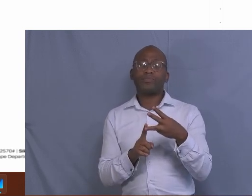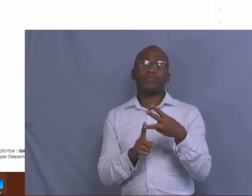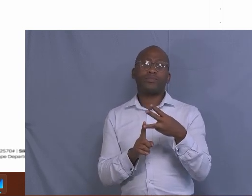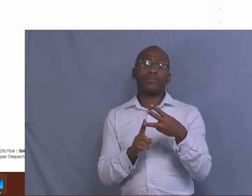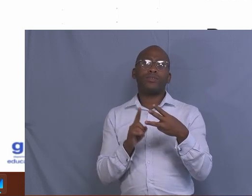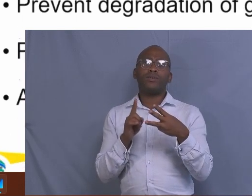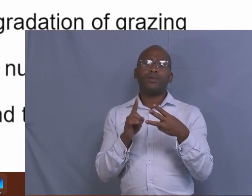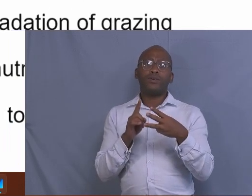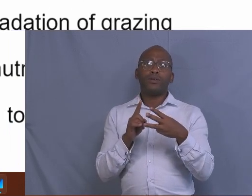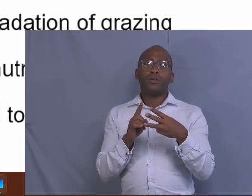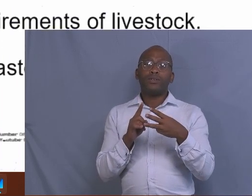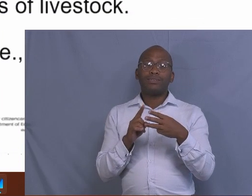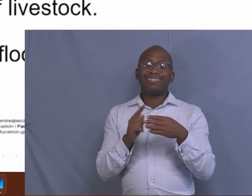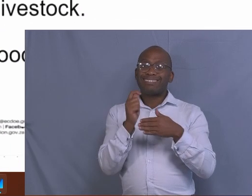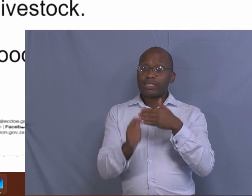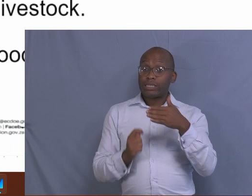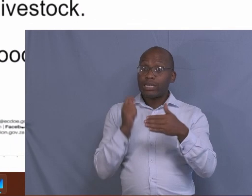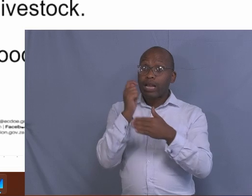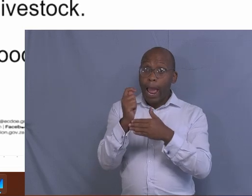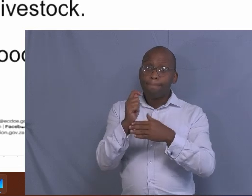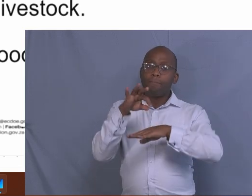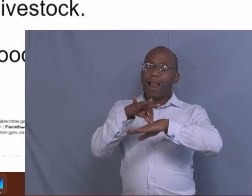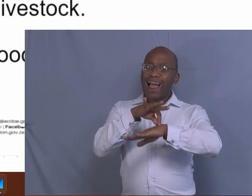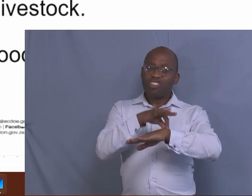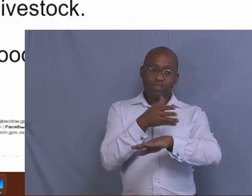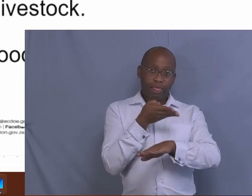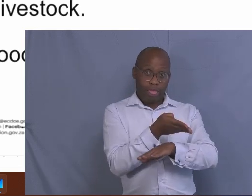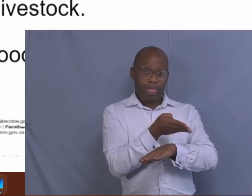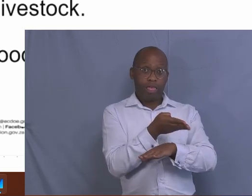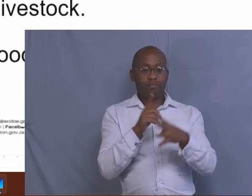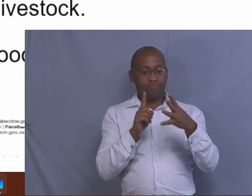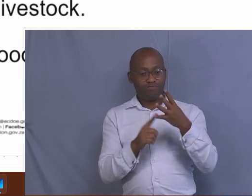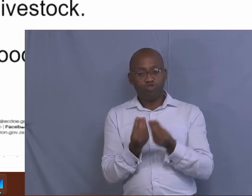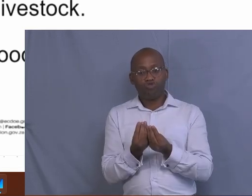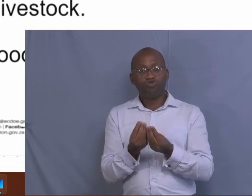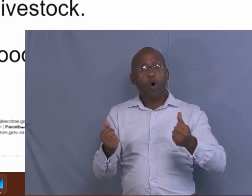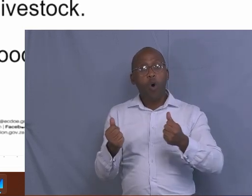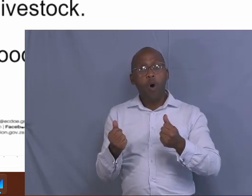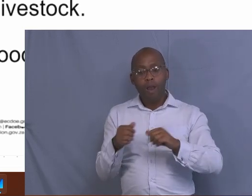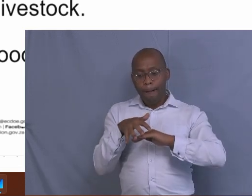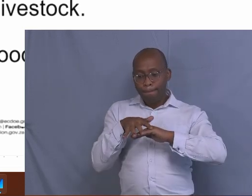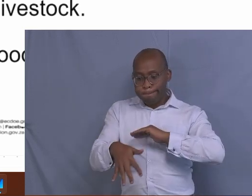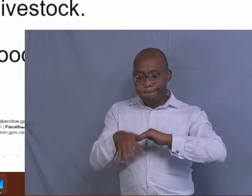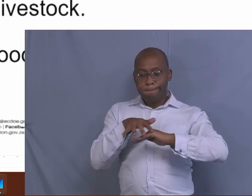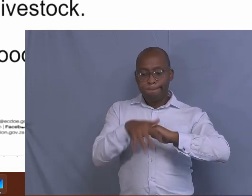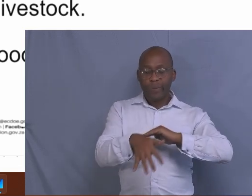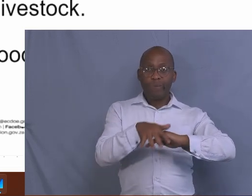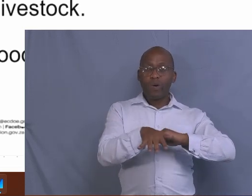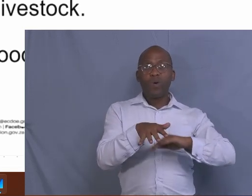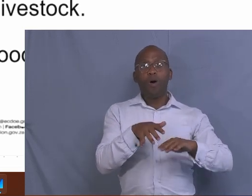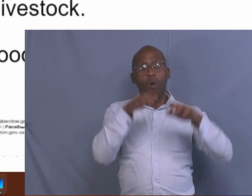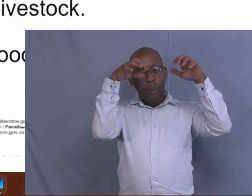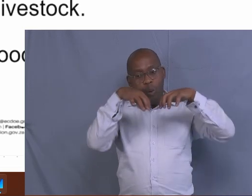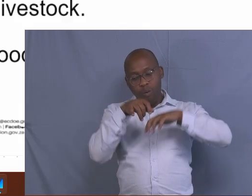as we move to the next one, we normally divide our camps in the wild. Why do